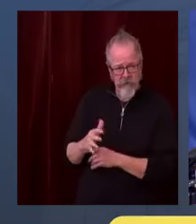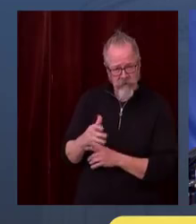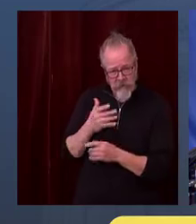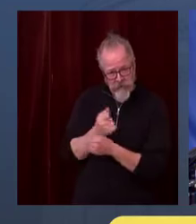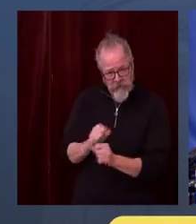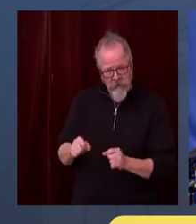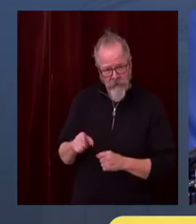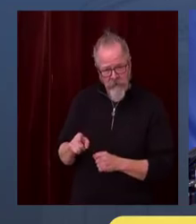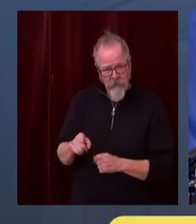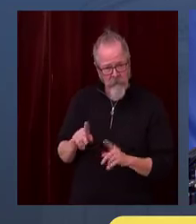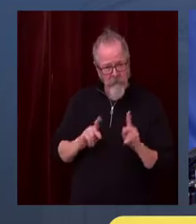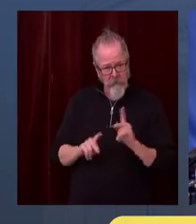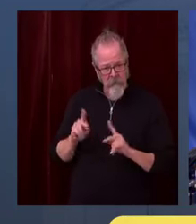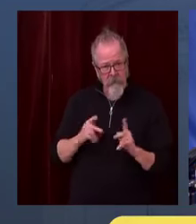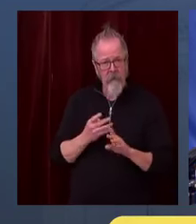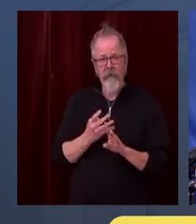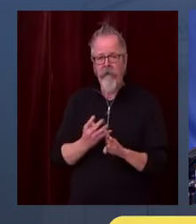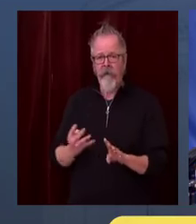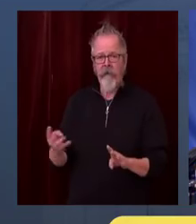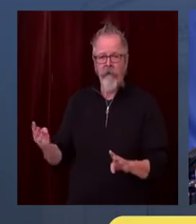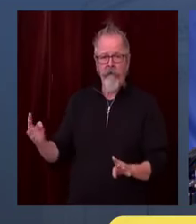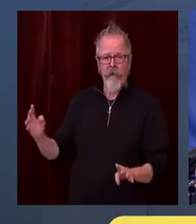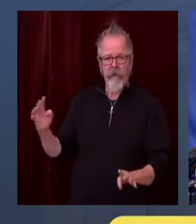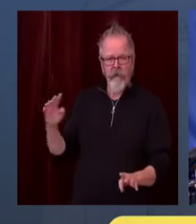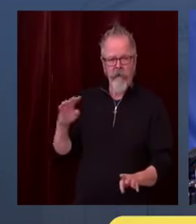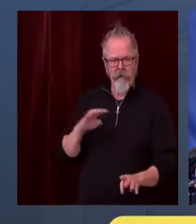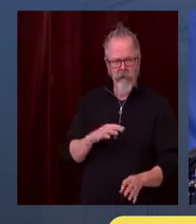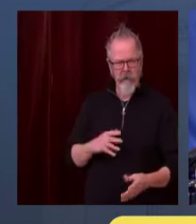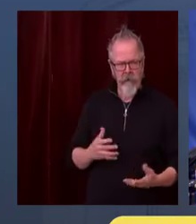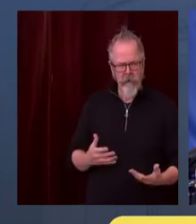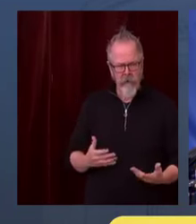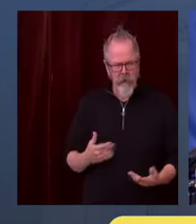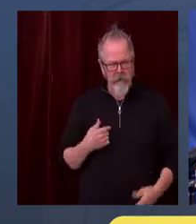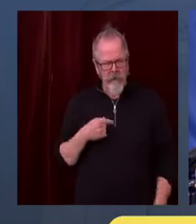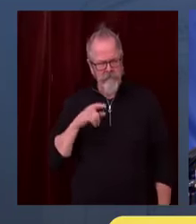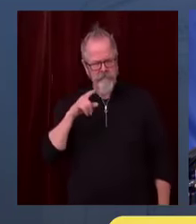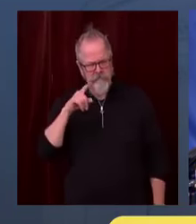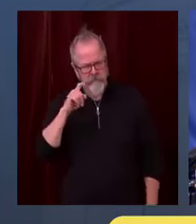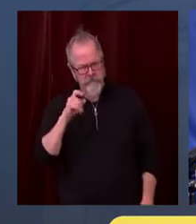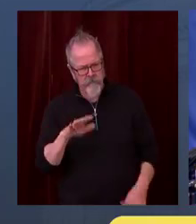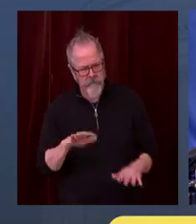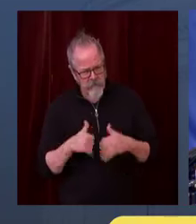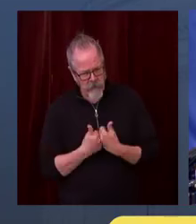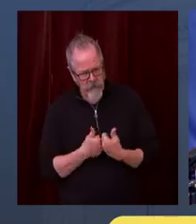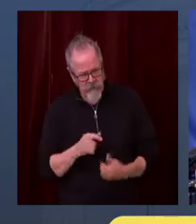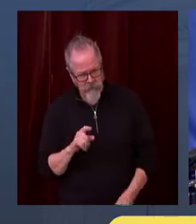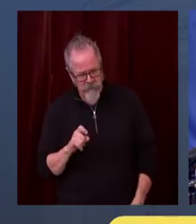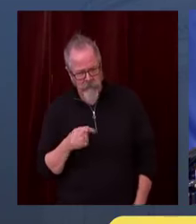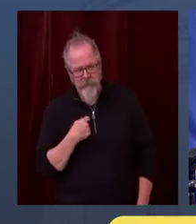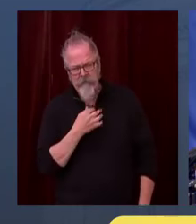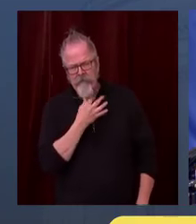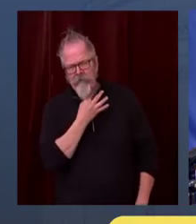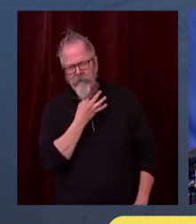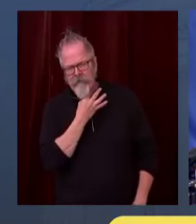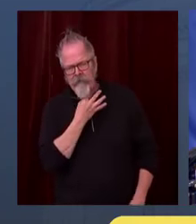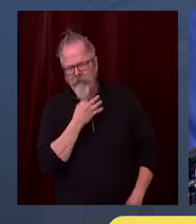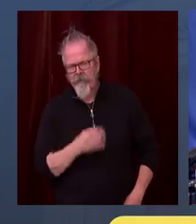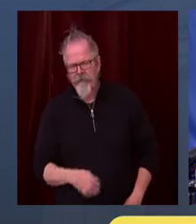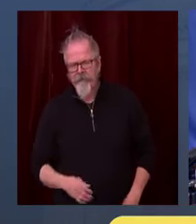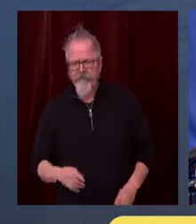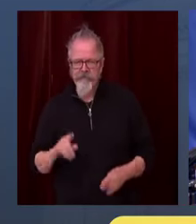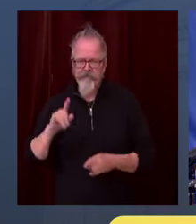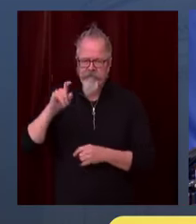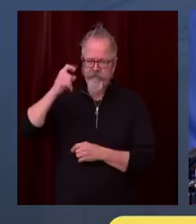some people just to get to the grocery store if they're looking at a long line out in front? Yeah, this is not a change. They currently are limited to 30% of their